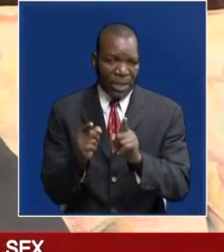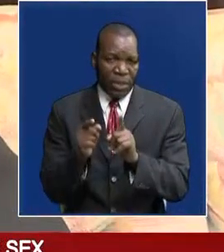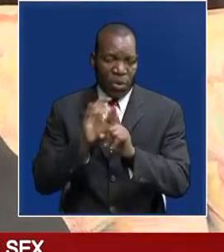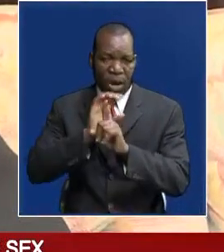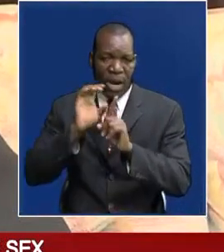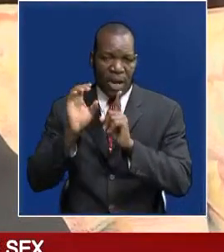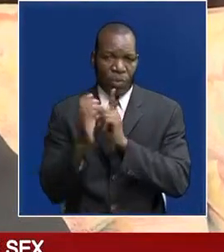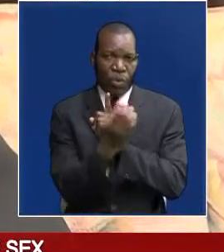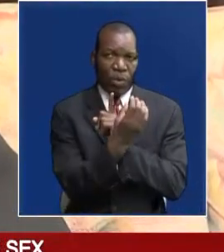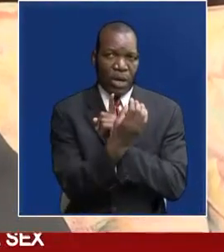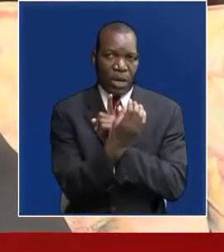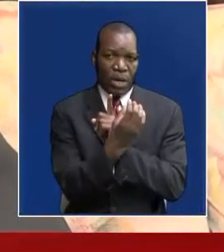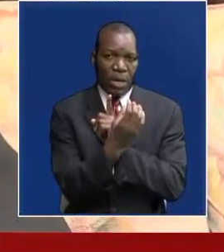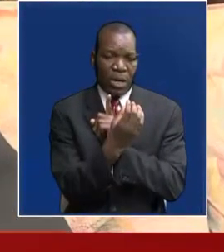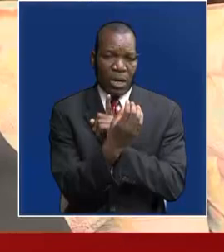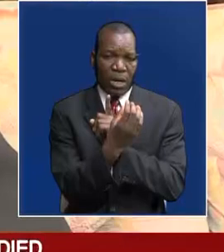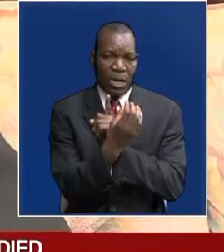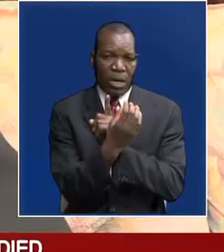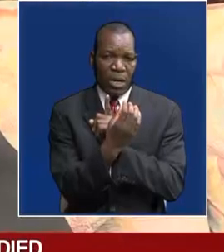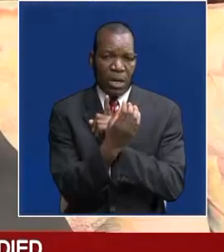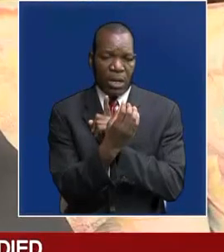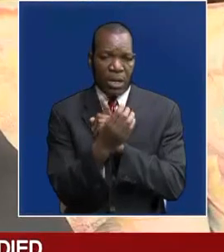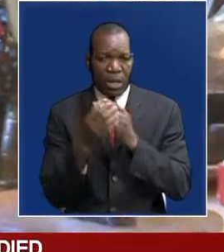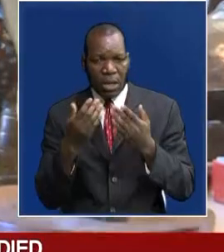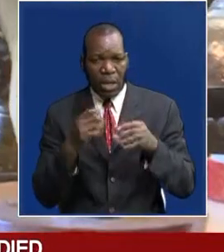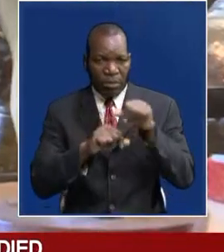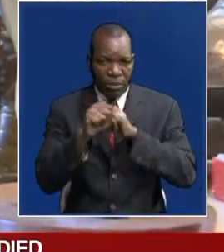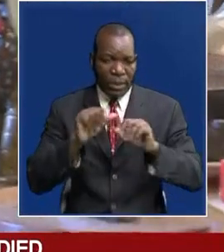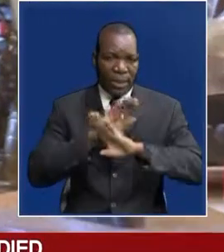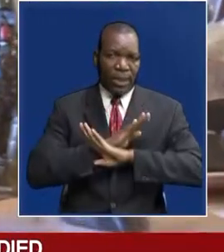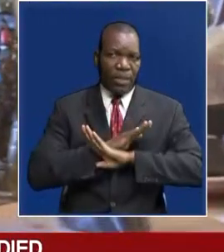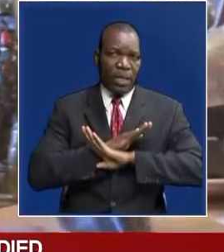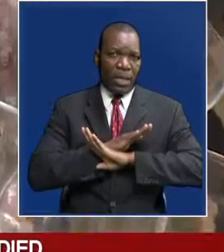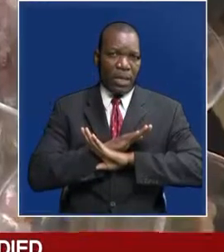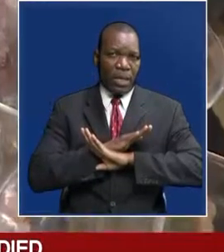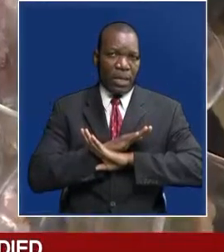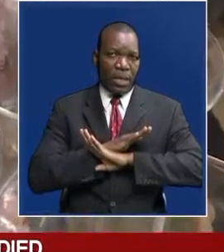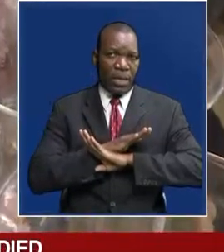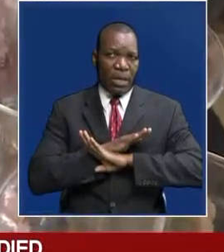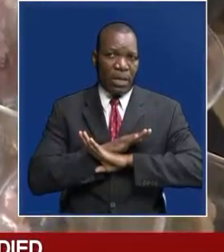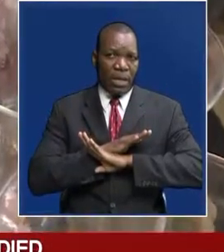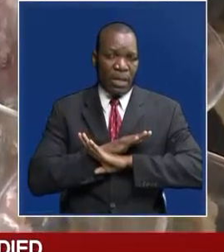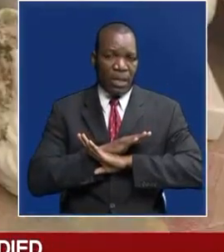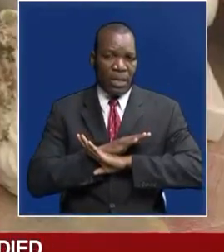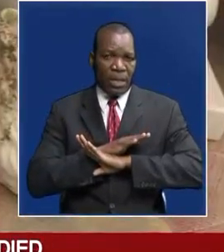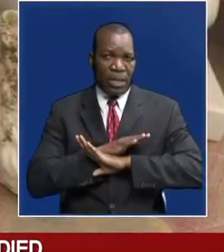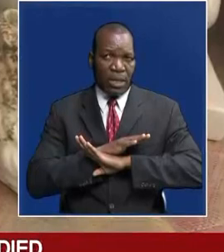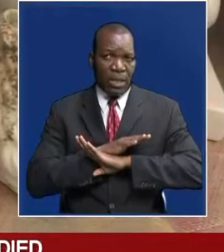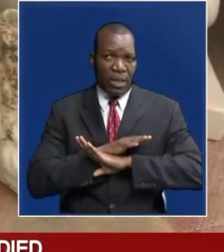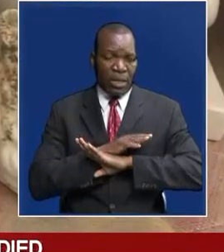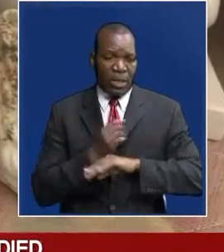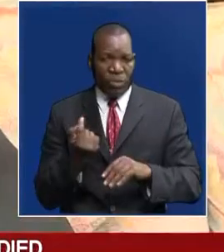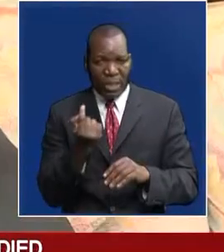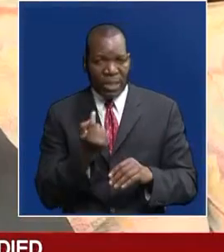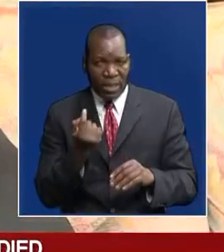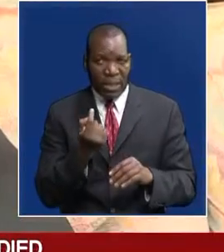of the culture of Zambia. It's just, it's just a table